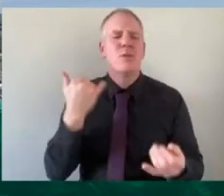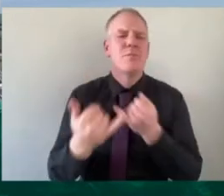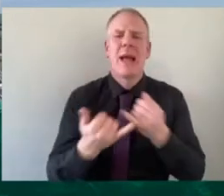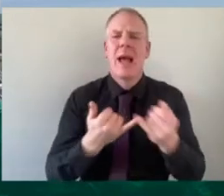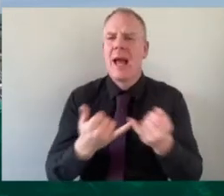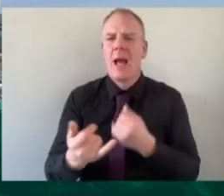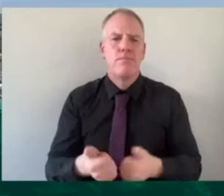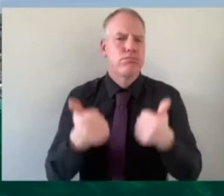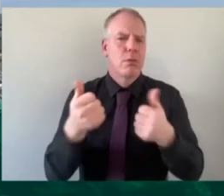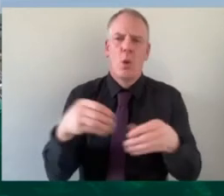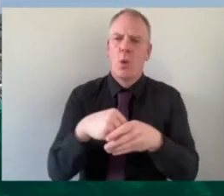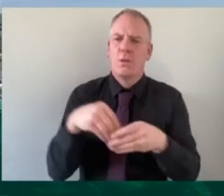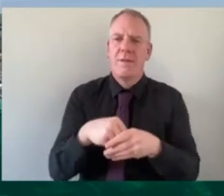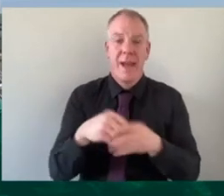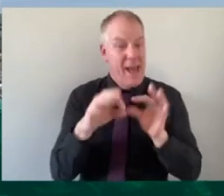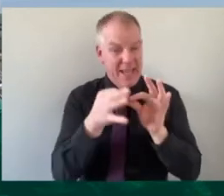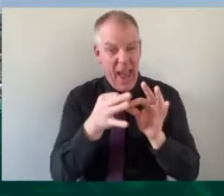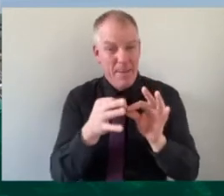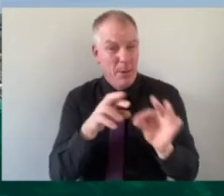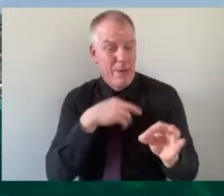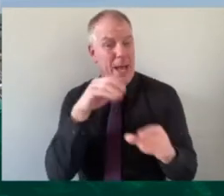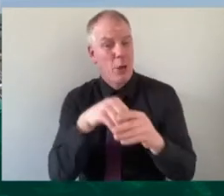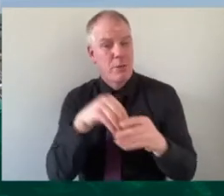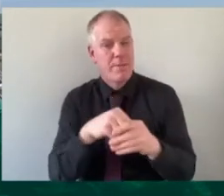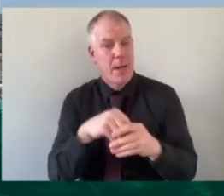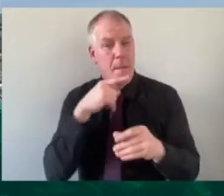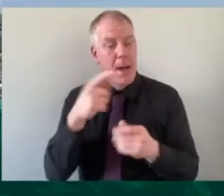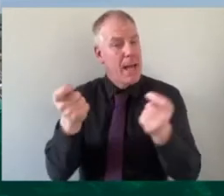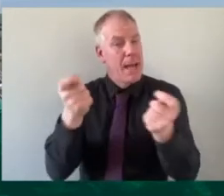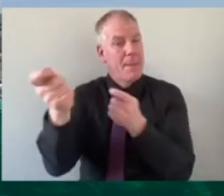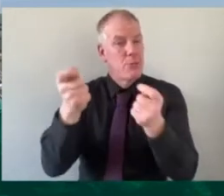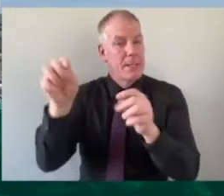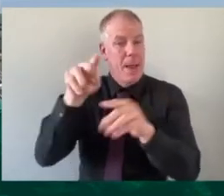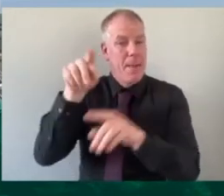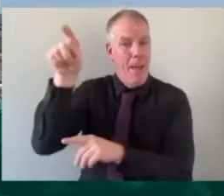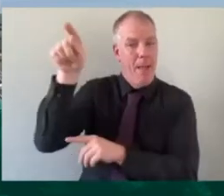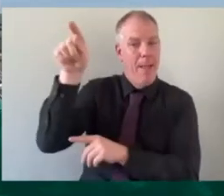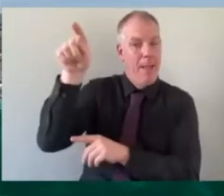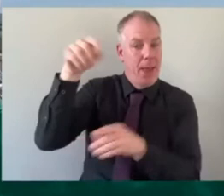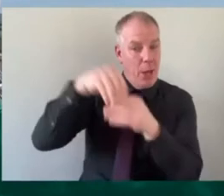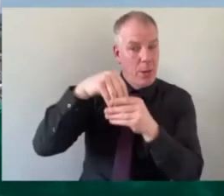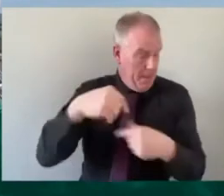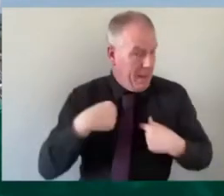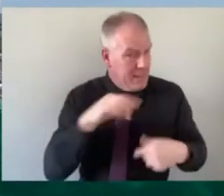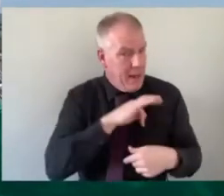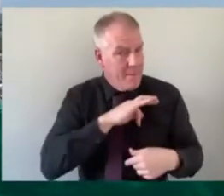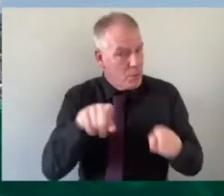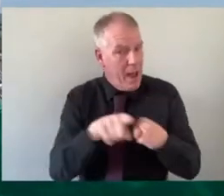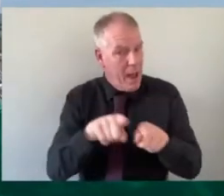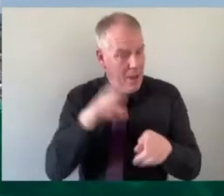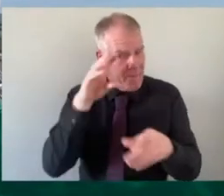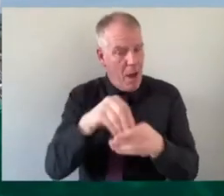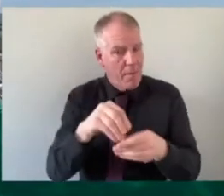very inclusive the game itself is very inclusive but are the administrators as inclusive i include myself in that when i was involved in the game